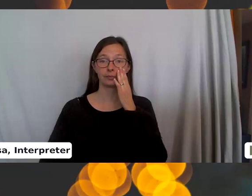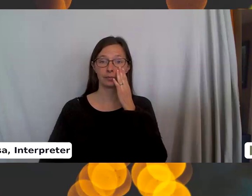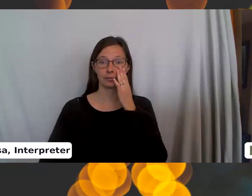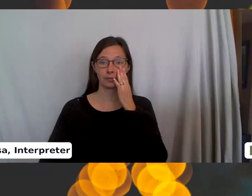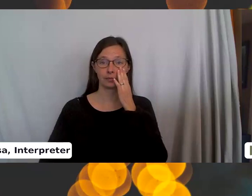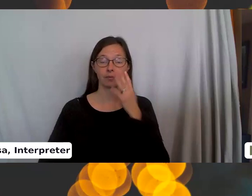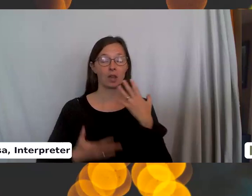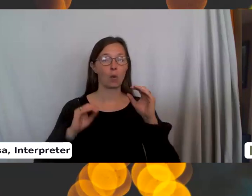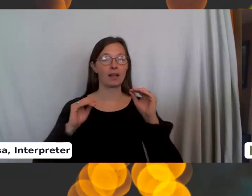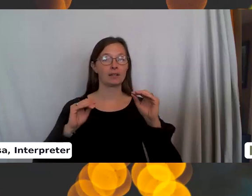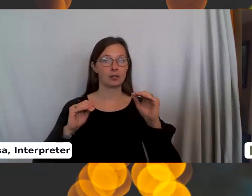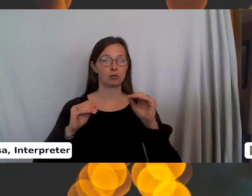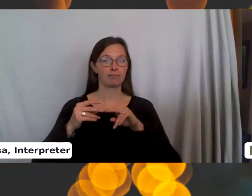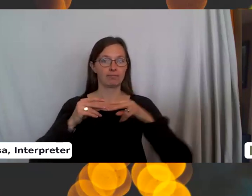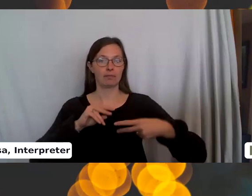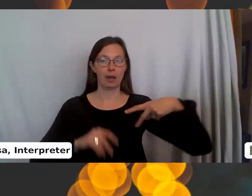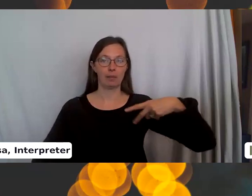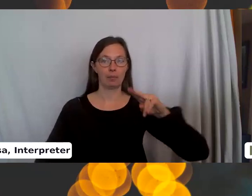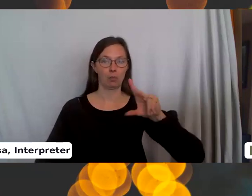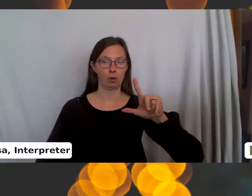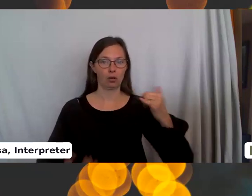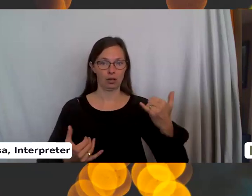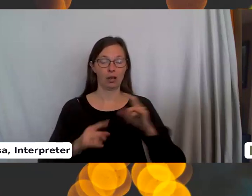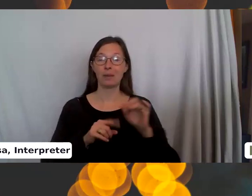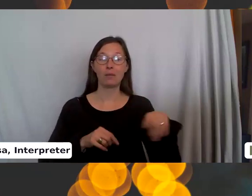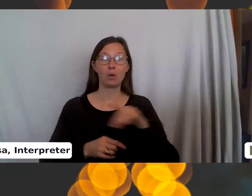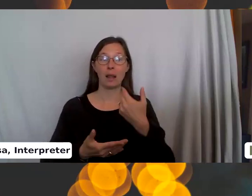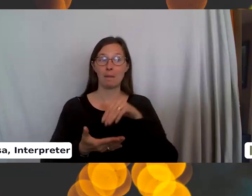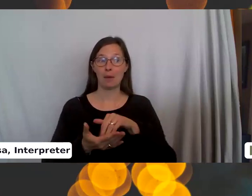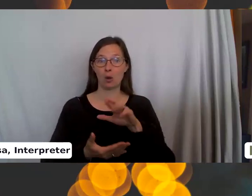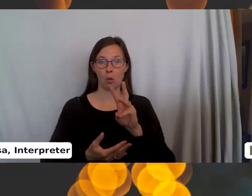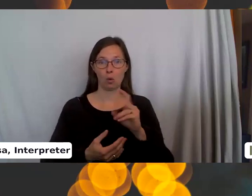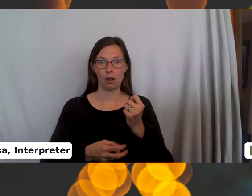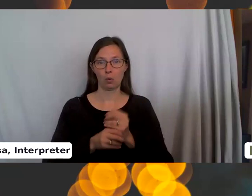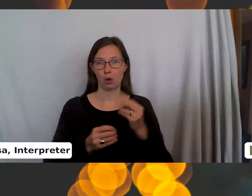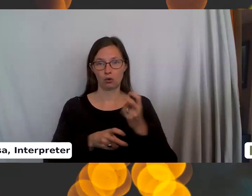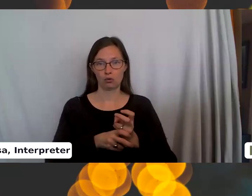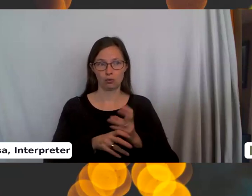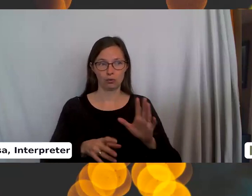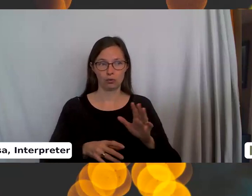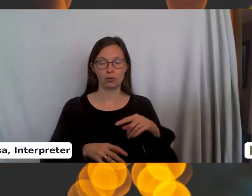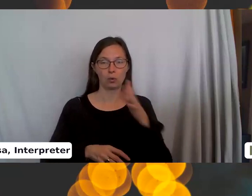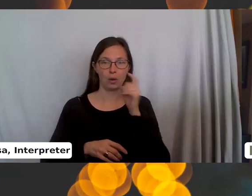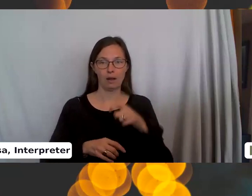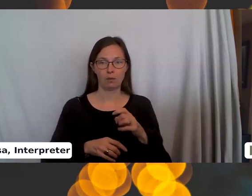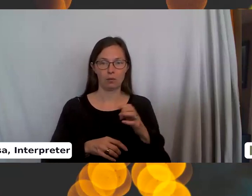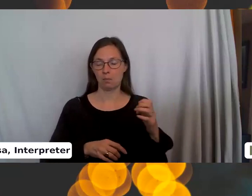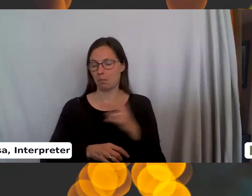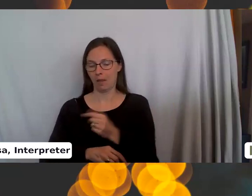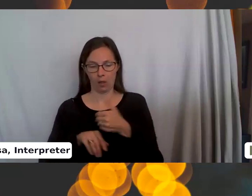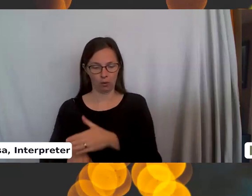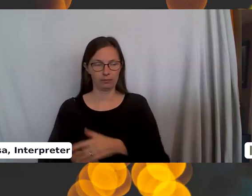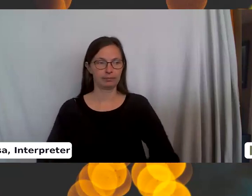Because I want to teach you to purl now, but not, if you're in the middle of a row, it'll be a little harder. Because you'll have to go back the other direction.